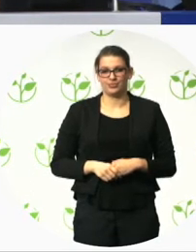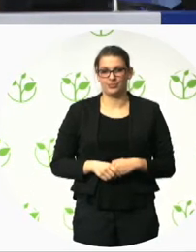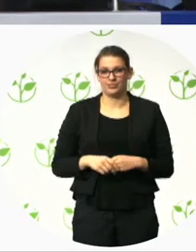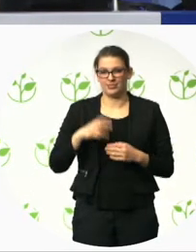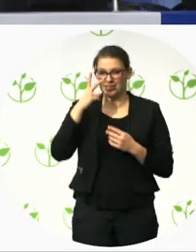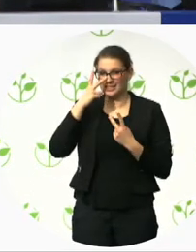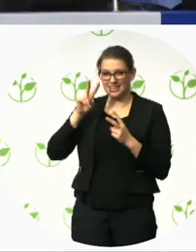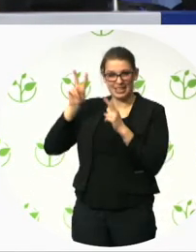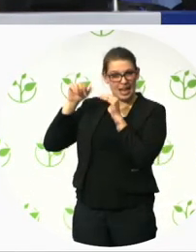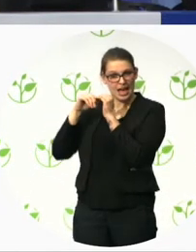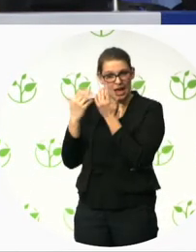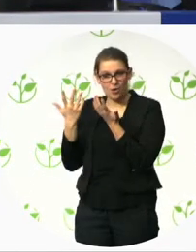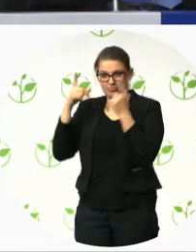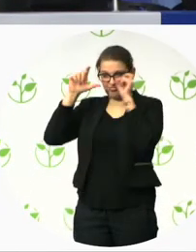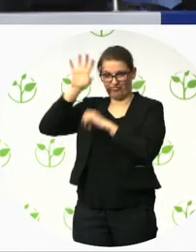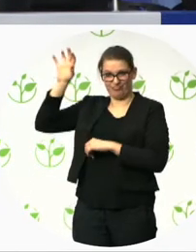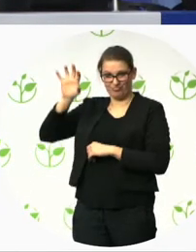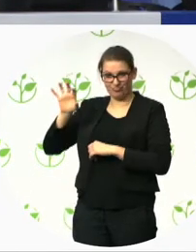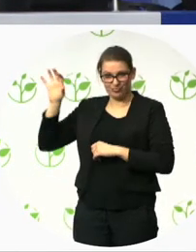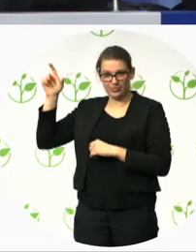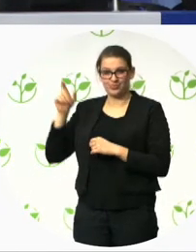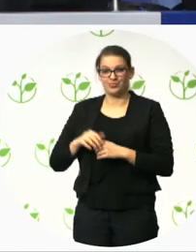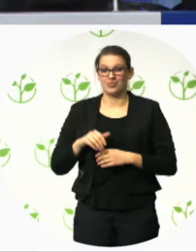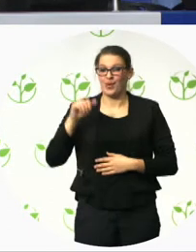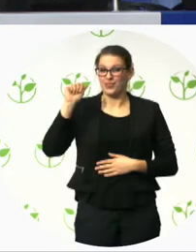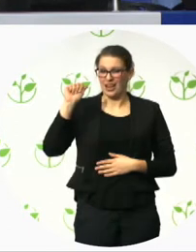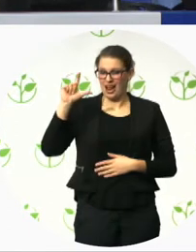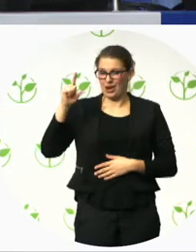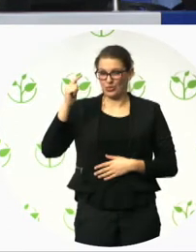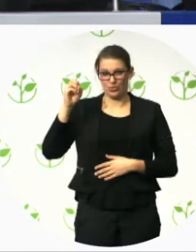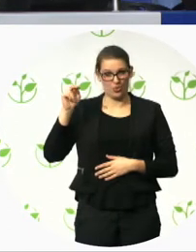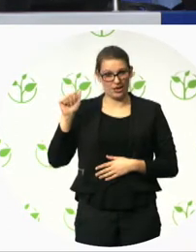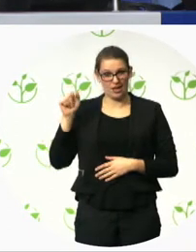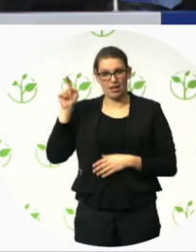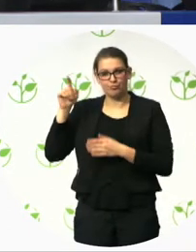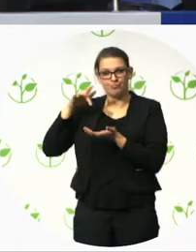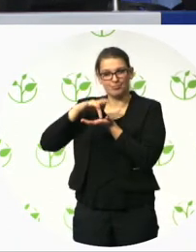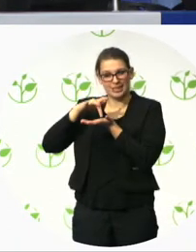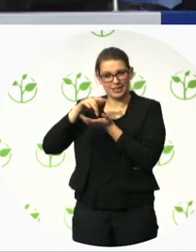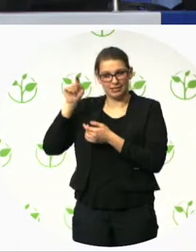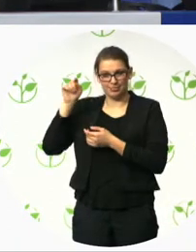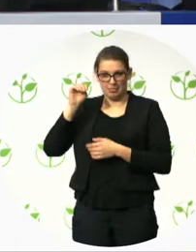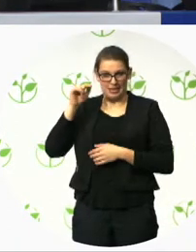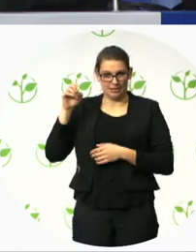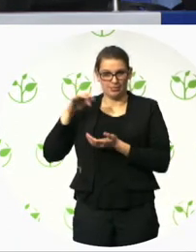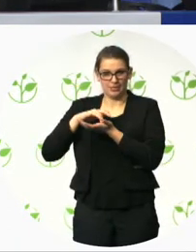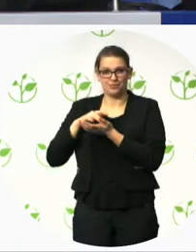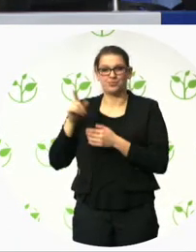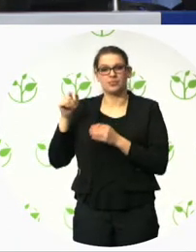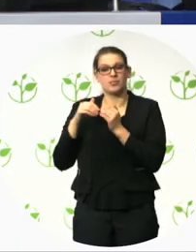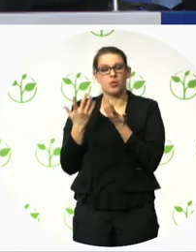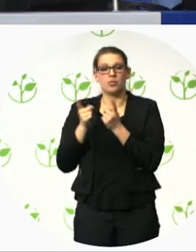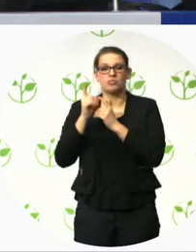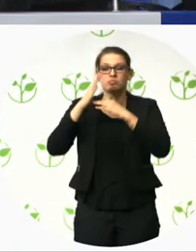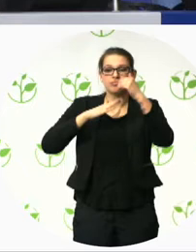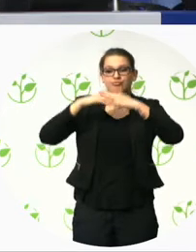Um, in Midtown-Altona, there were building societies which could, uh, apply and now,